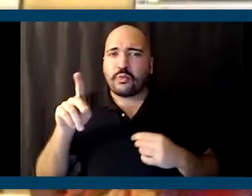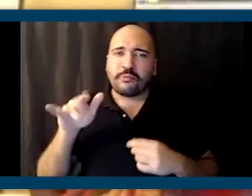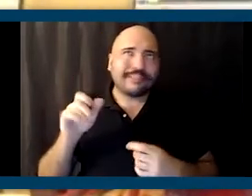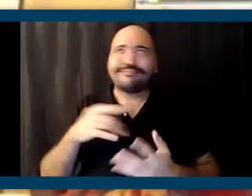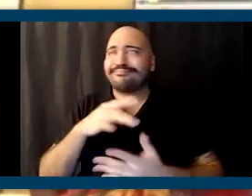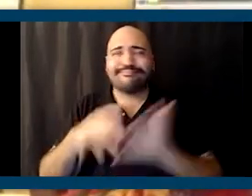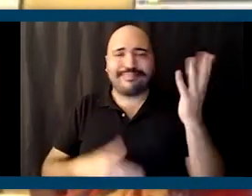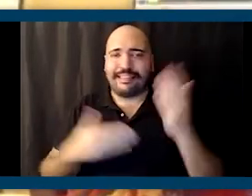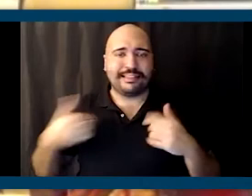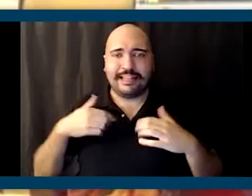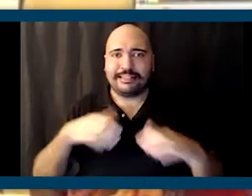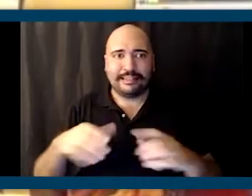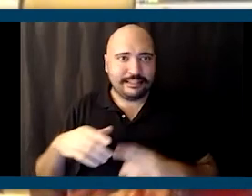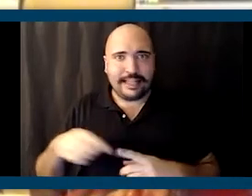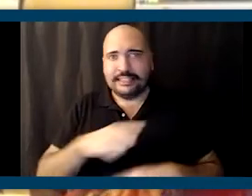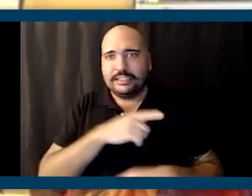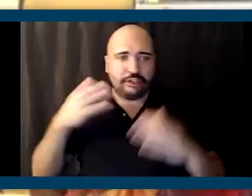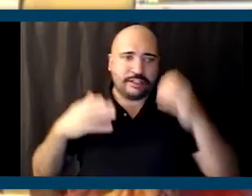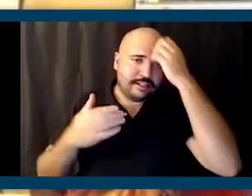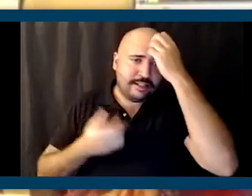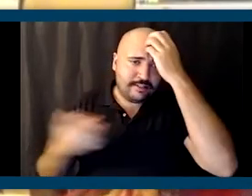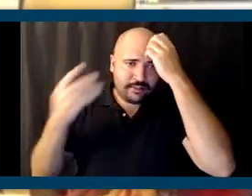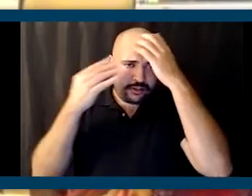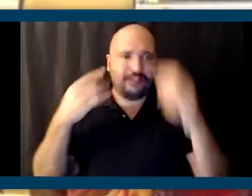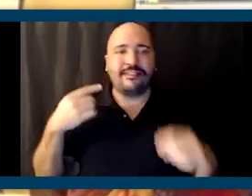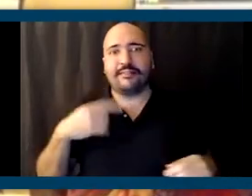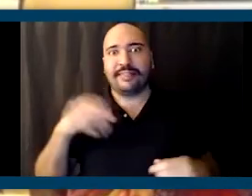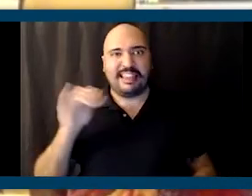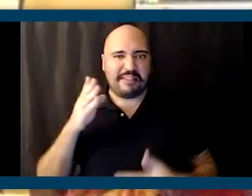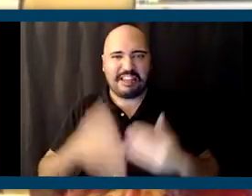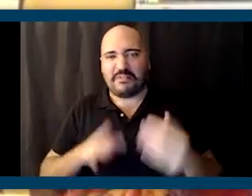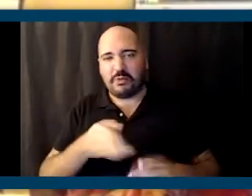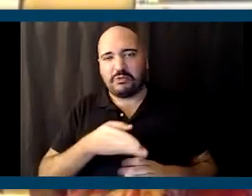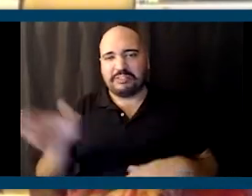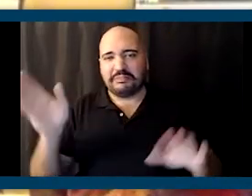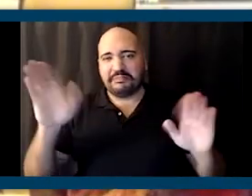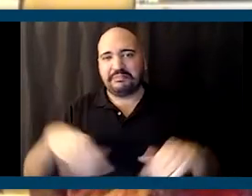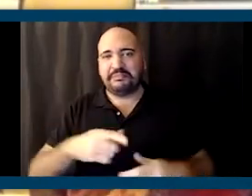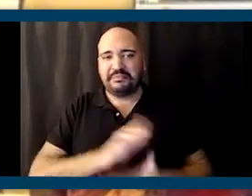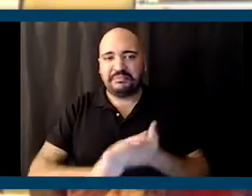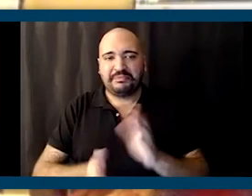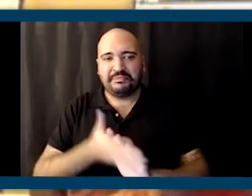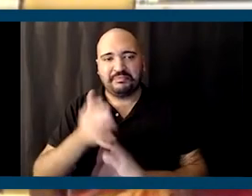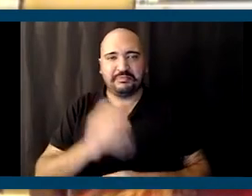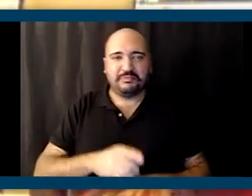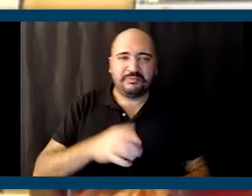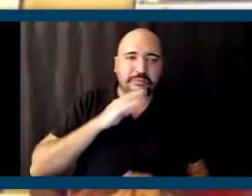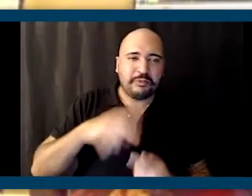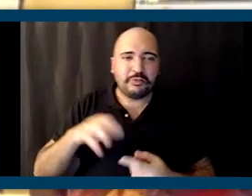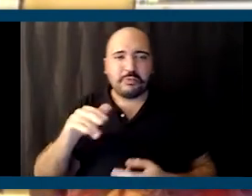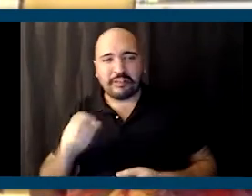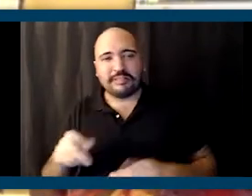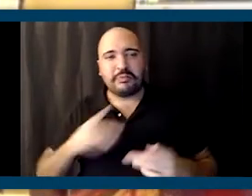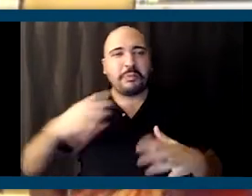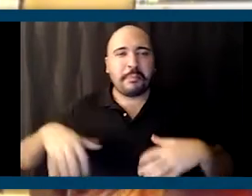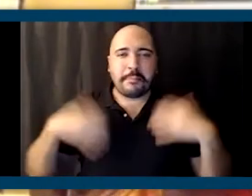did over the years as legislators, everybody thought, well, that's going to be the end of your career. You know, you hear raising reparations. All these people are